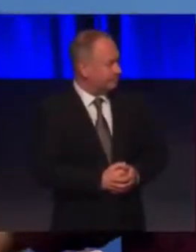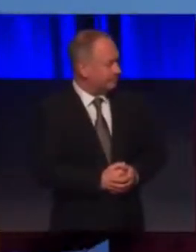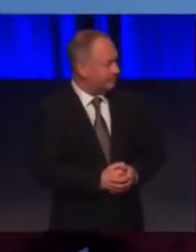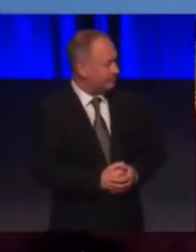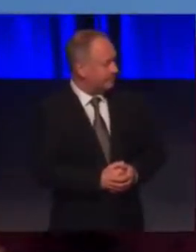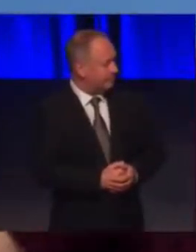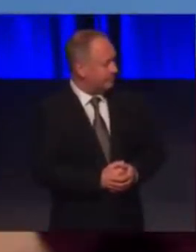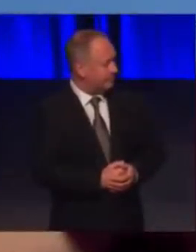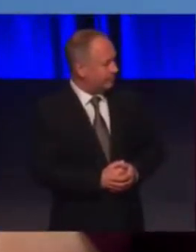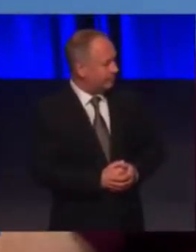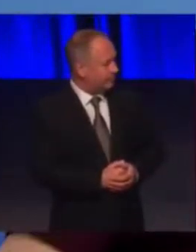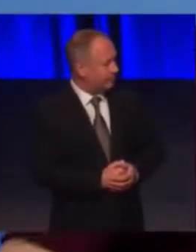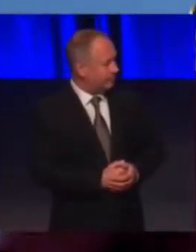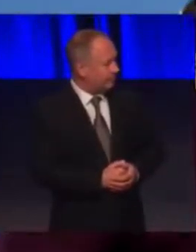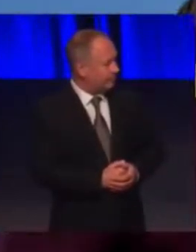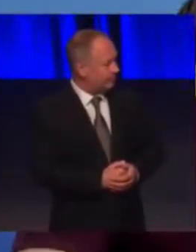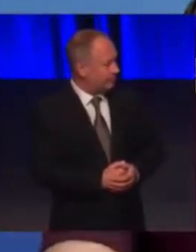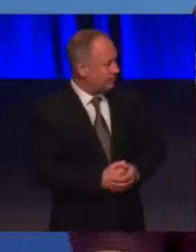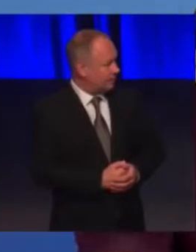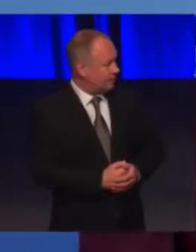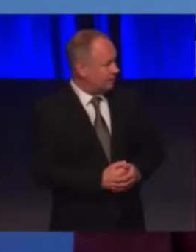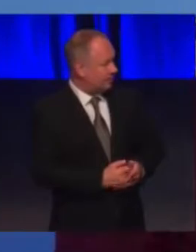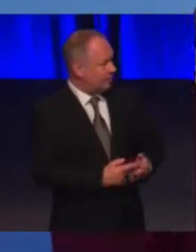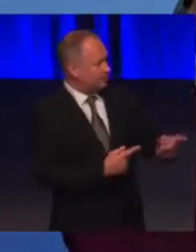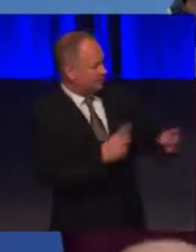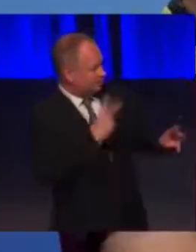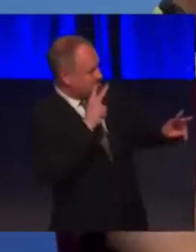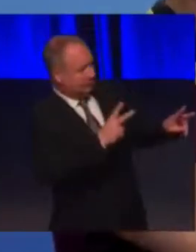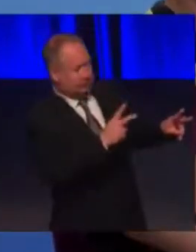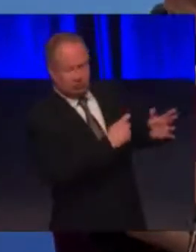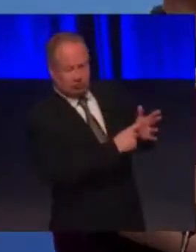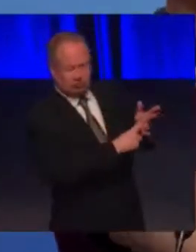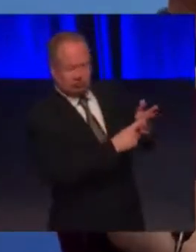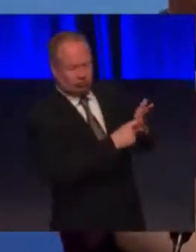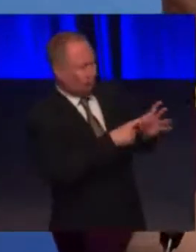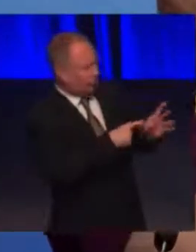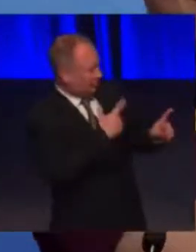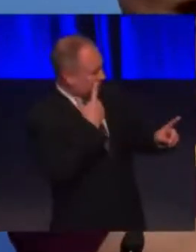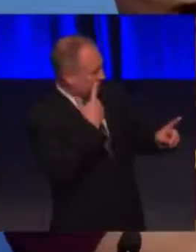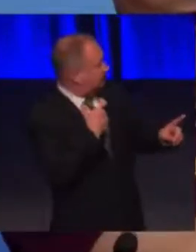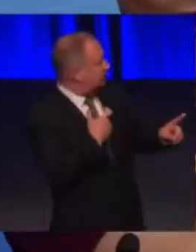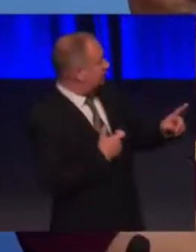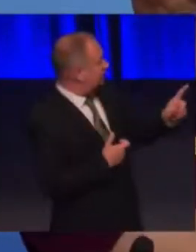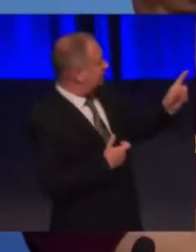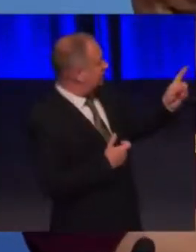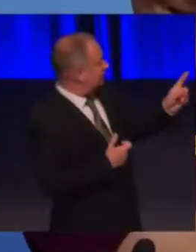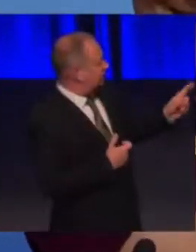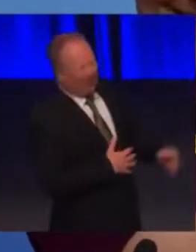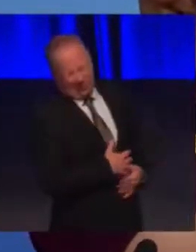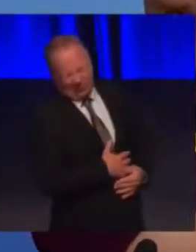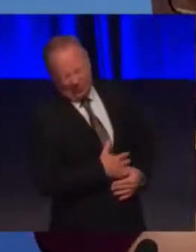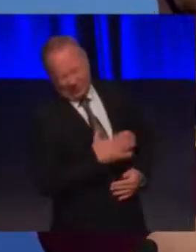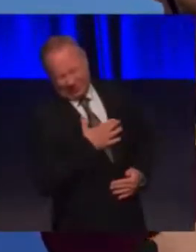As I see, you can't see Rory very well. So here's a picture of him when he was younger. And this is the aww moment.